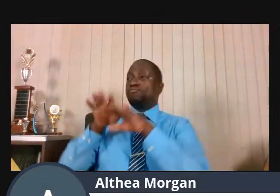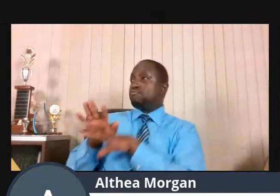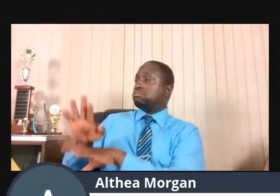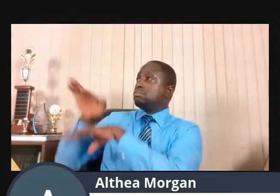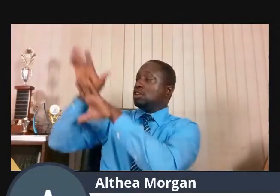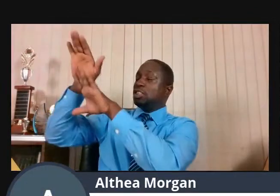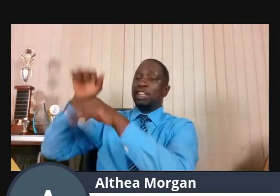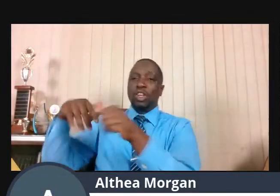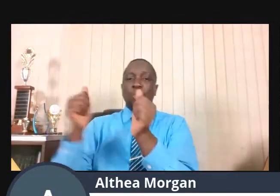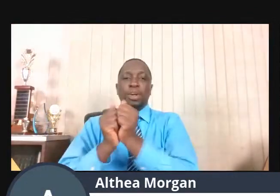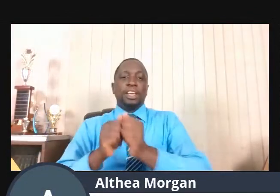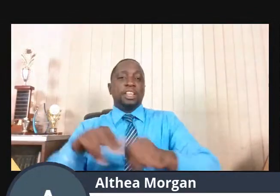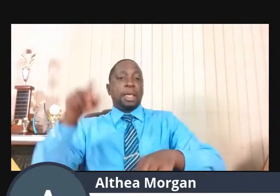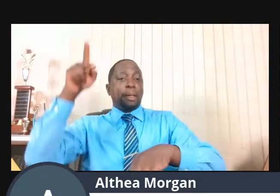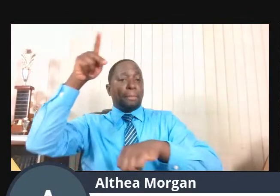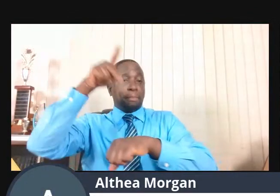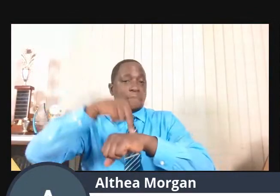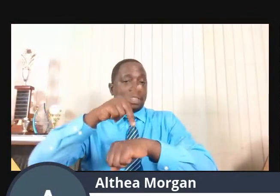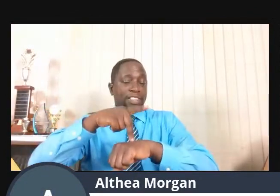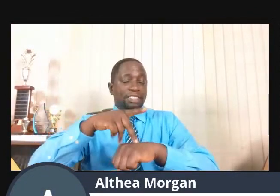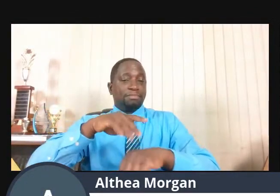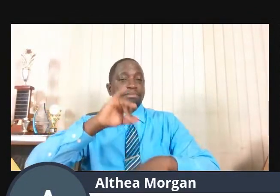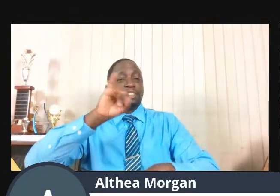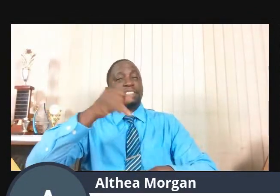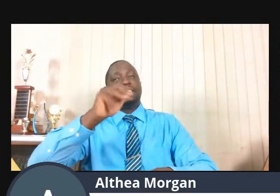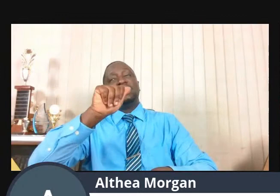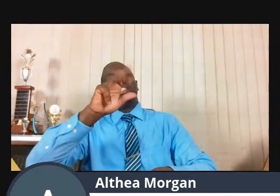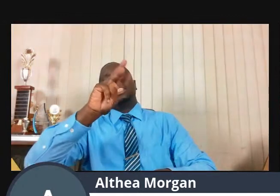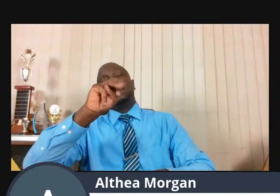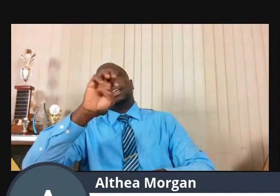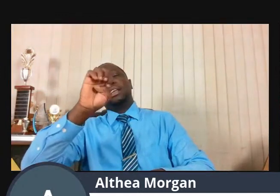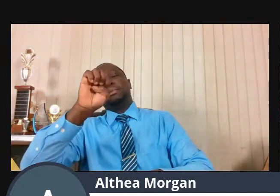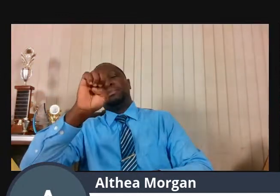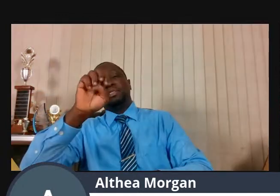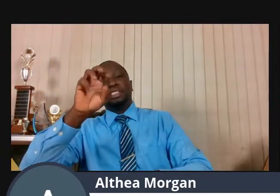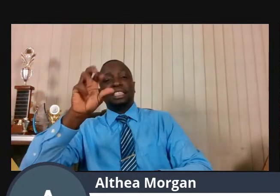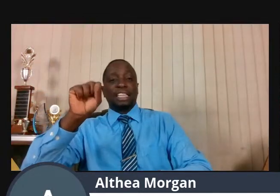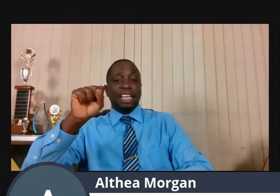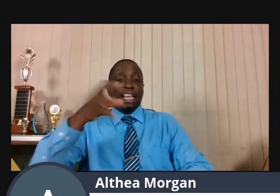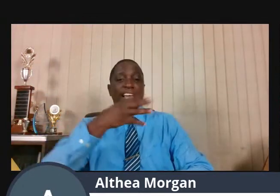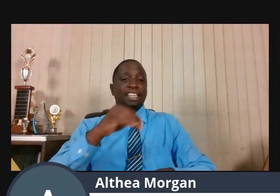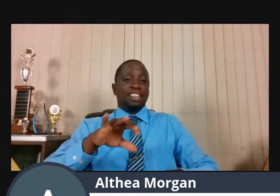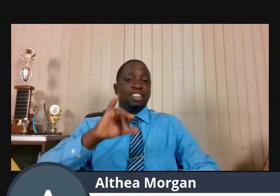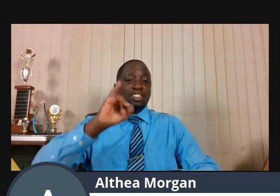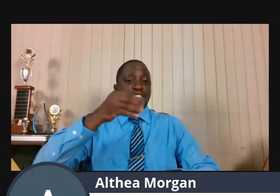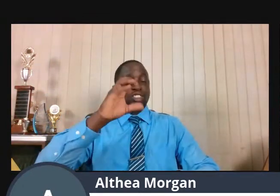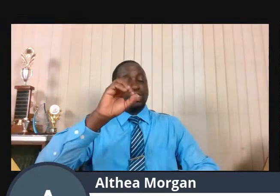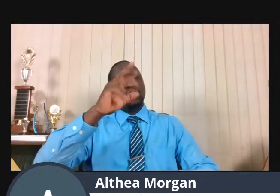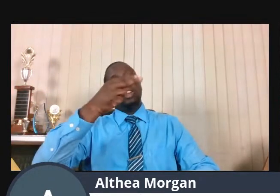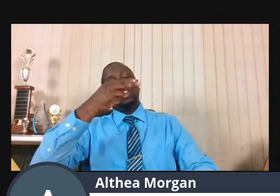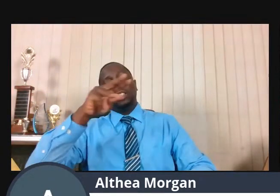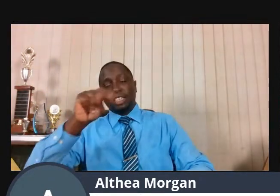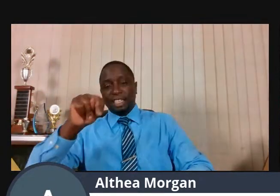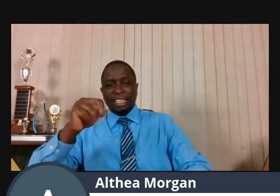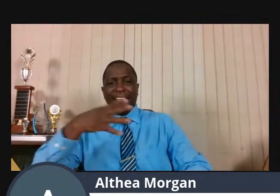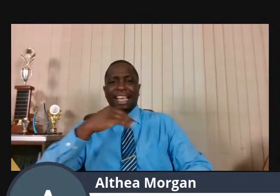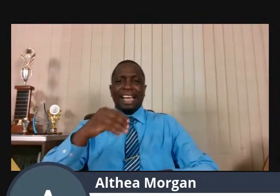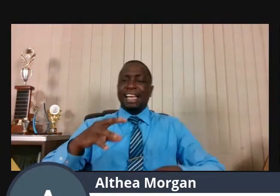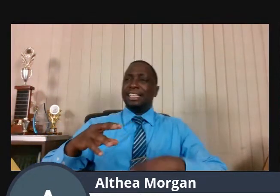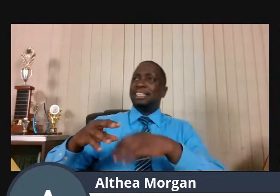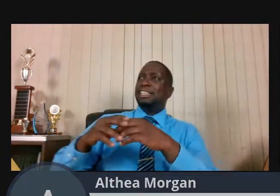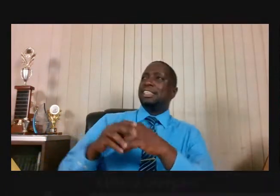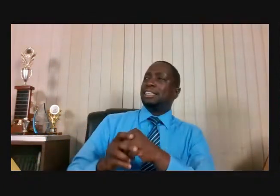to the father, the father looked at the son and said, I need to send